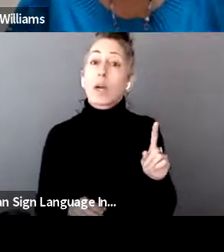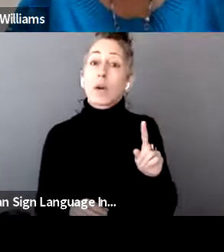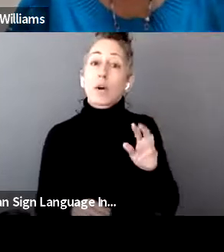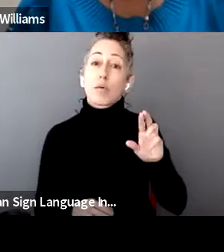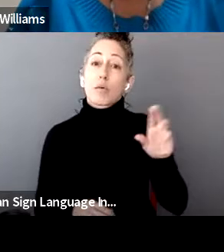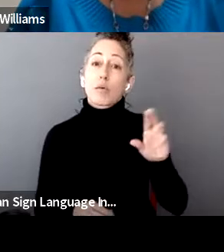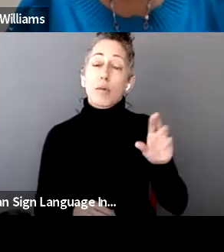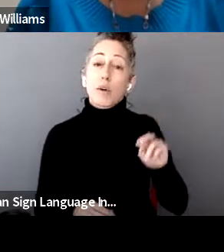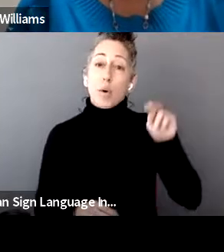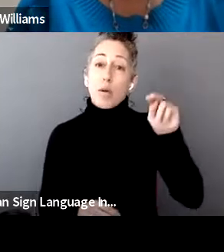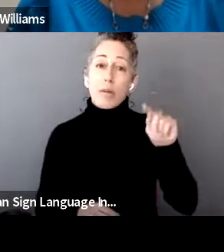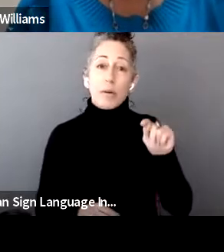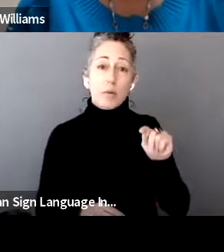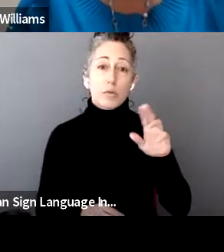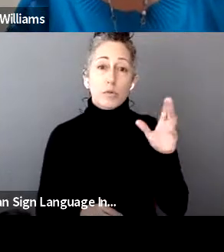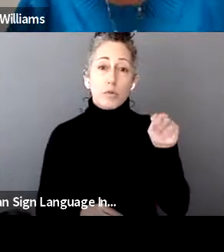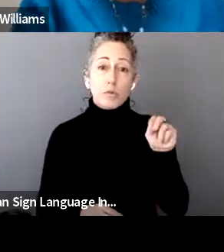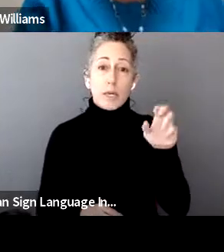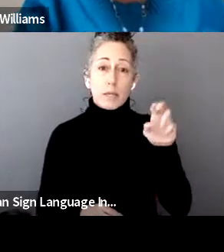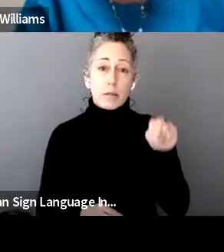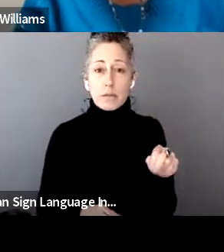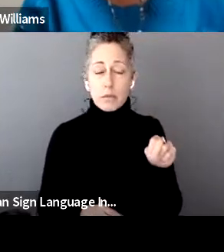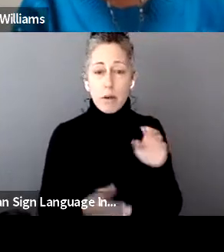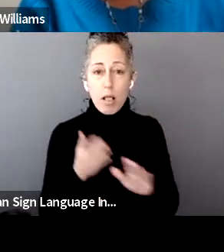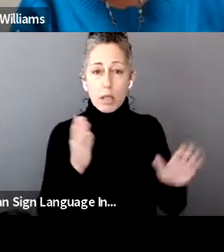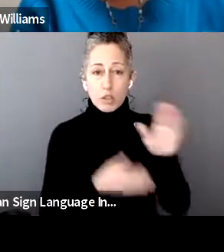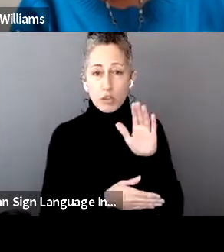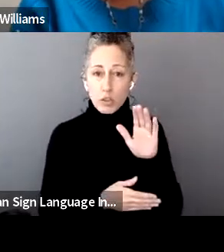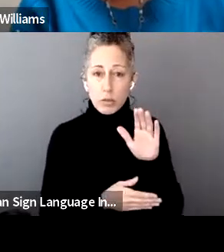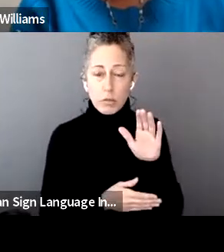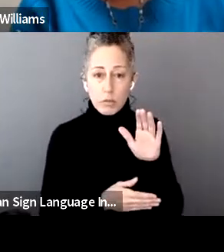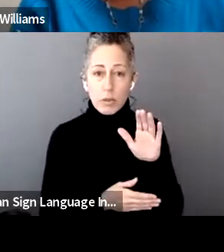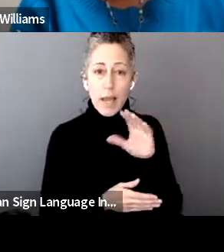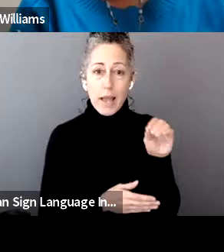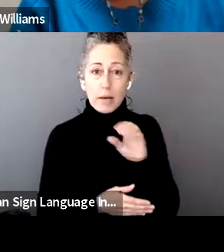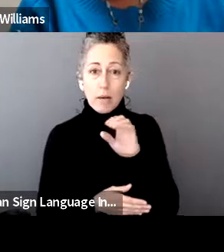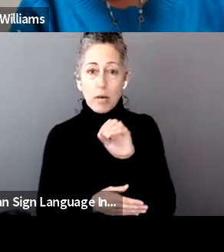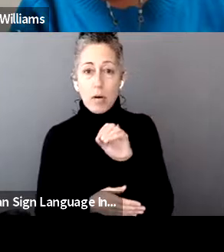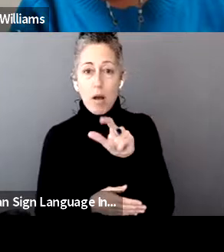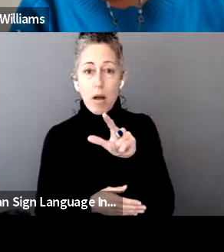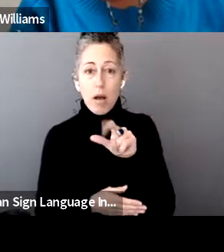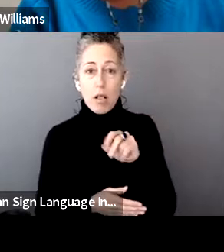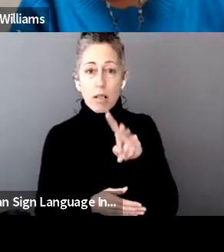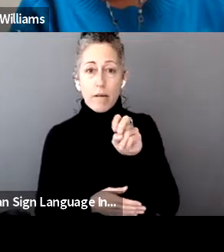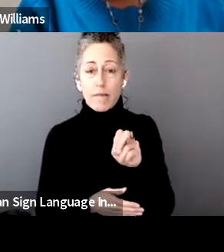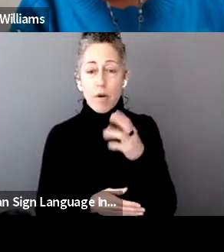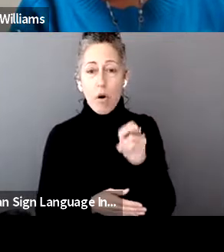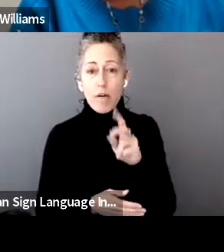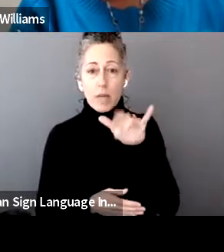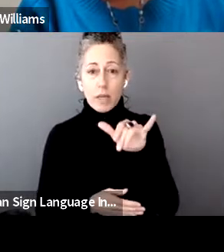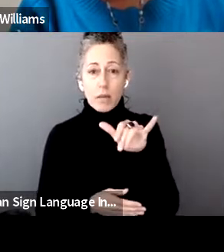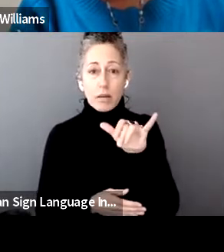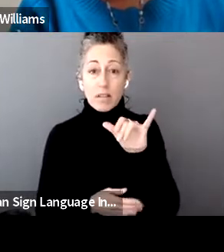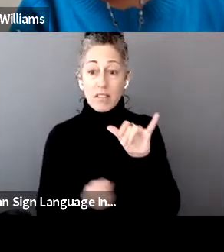we're at Truman college in the, uh, uptown neighborhood and we're at all of Harvey college in the Pullman neighborhood this year. And that's a ladder